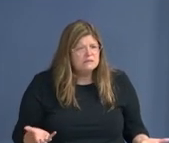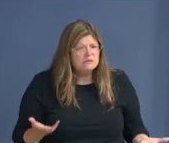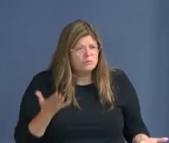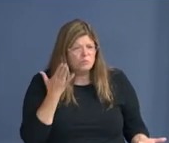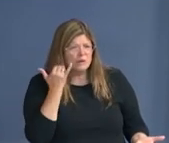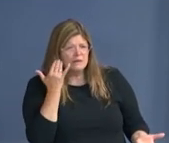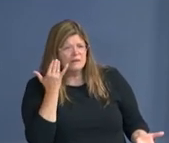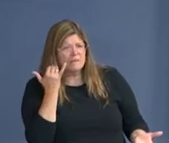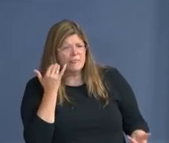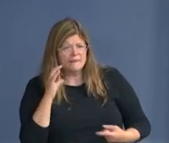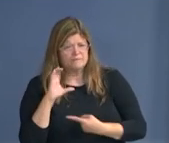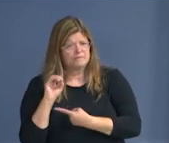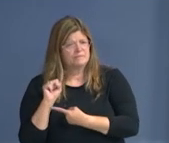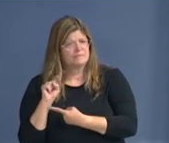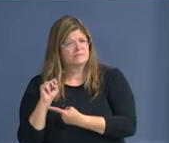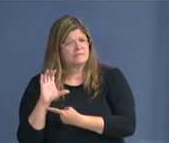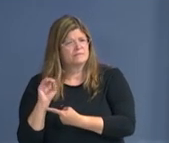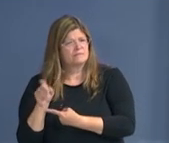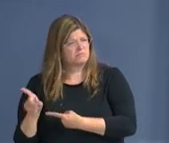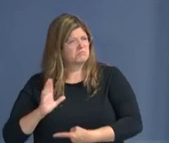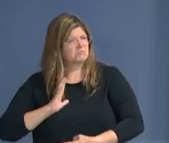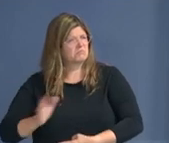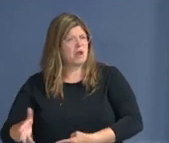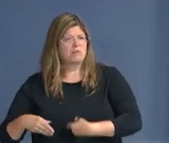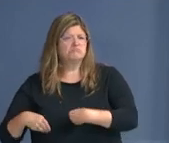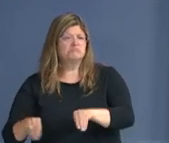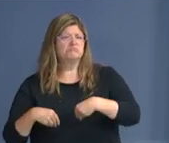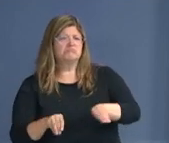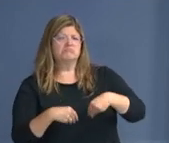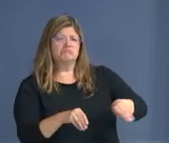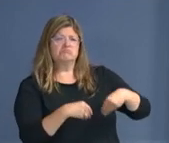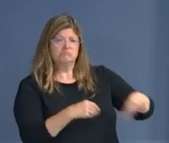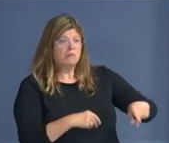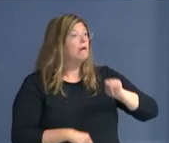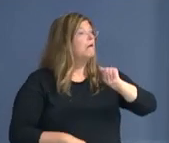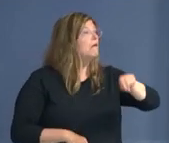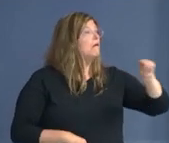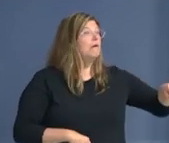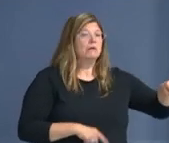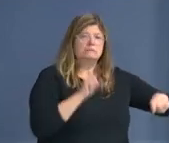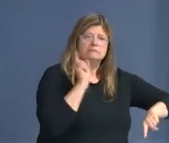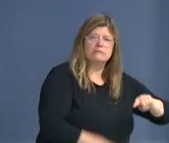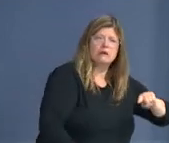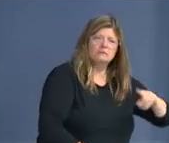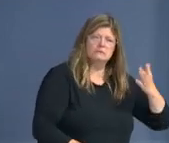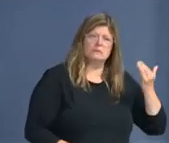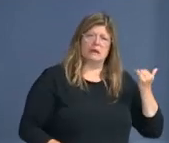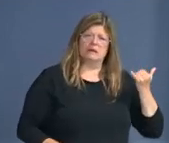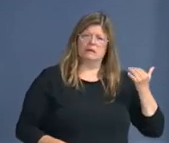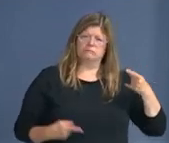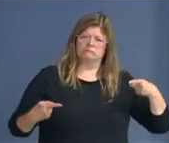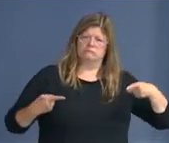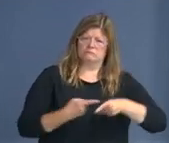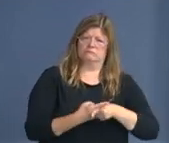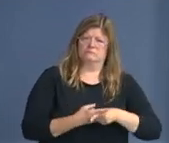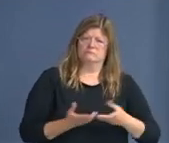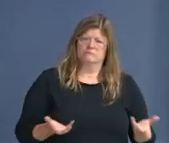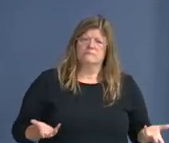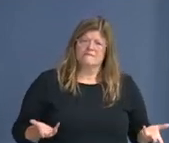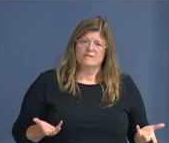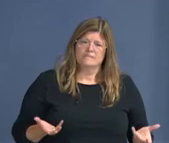why is it a problem for the rest of them? Social unrest and et cetera? Well, Sam, I think you know this is